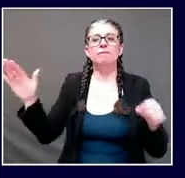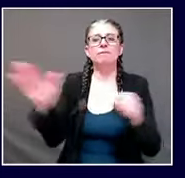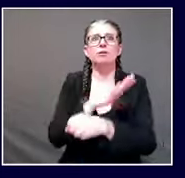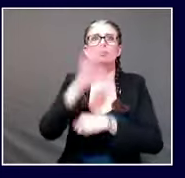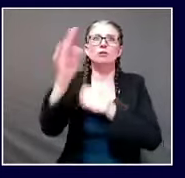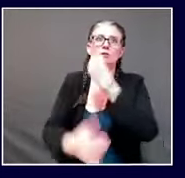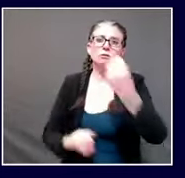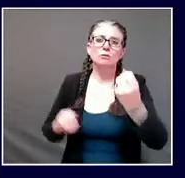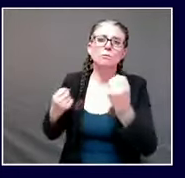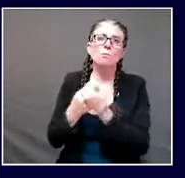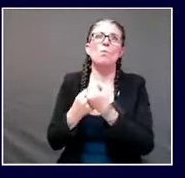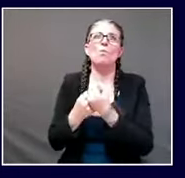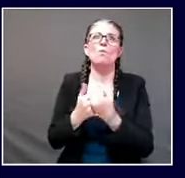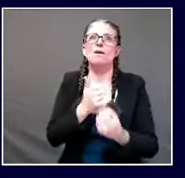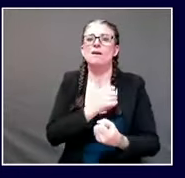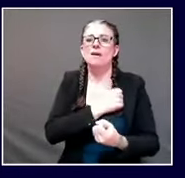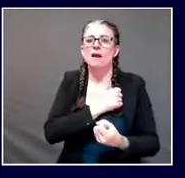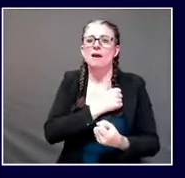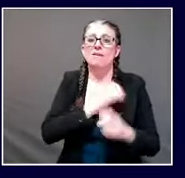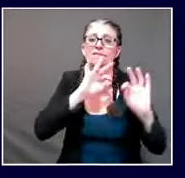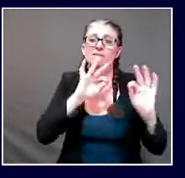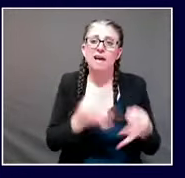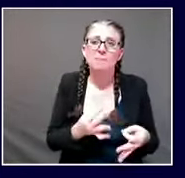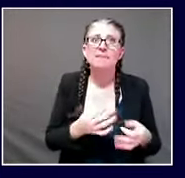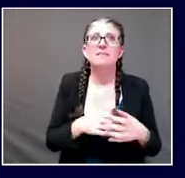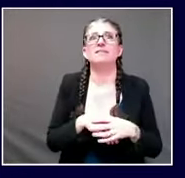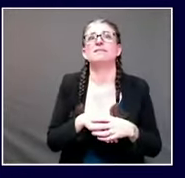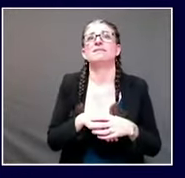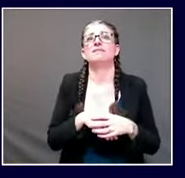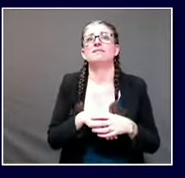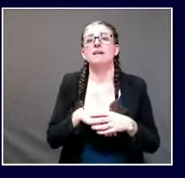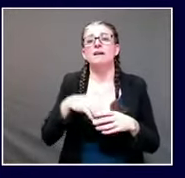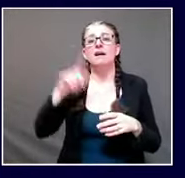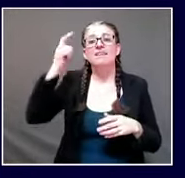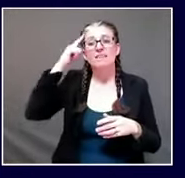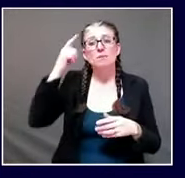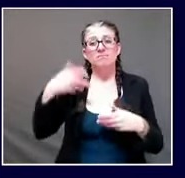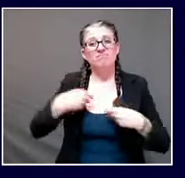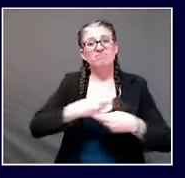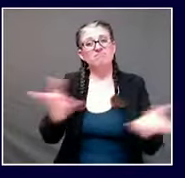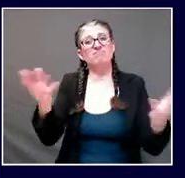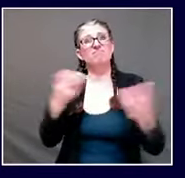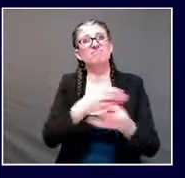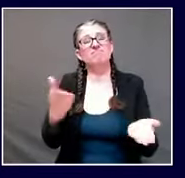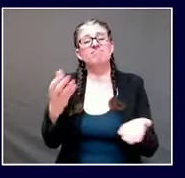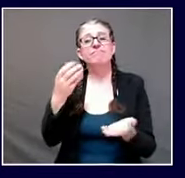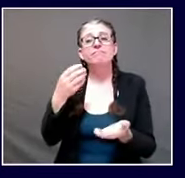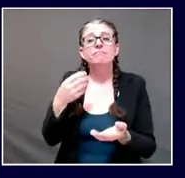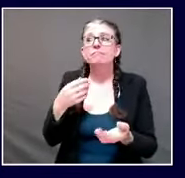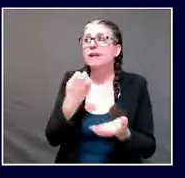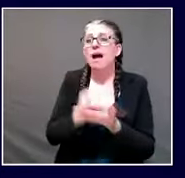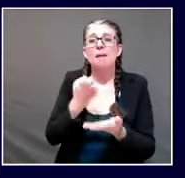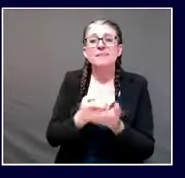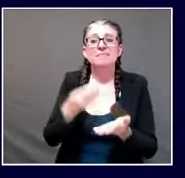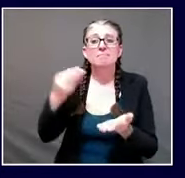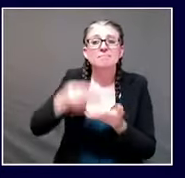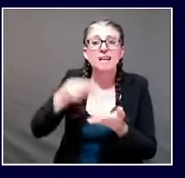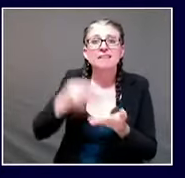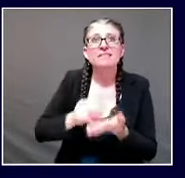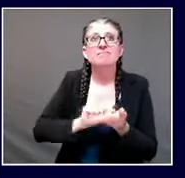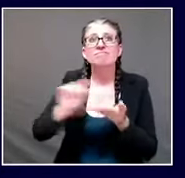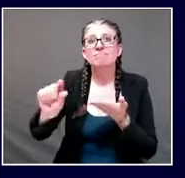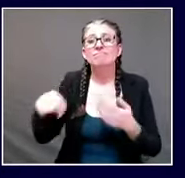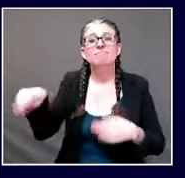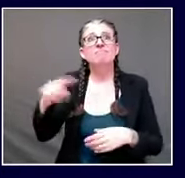provided long-term economic supports for those businesses who've had to close and for families who cannot go to work because of